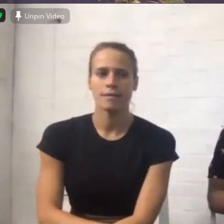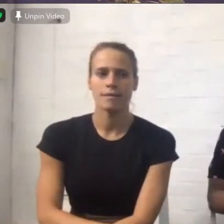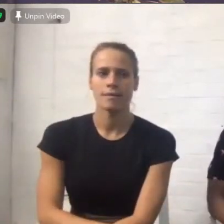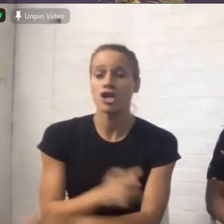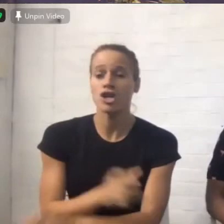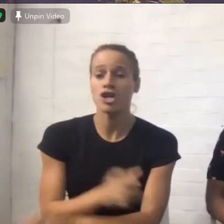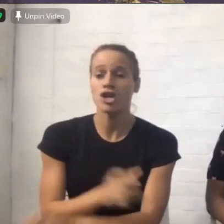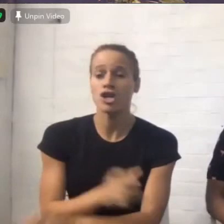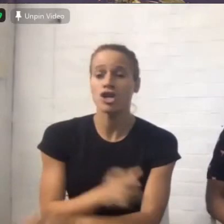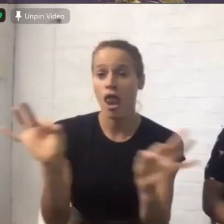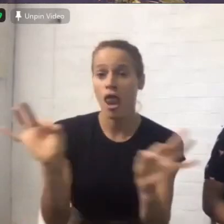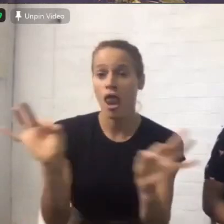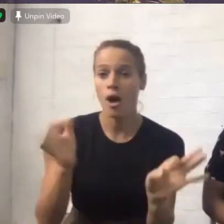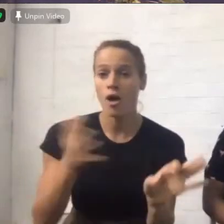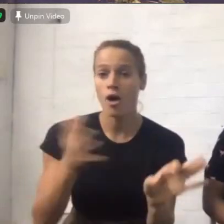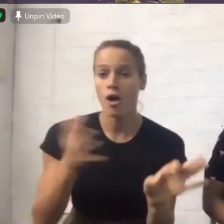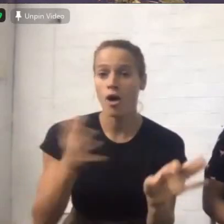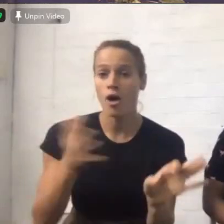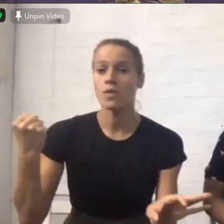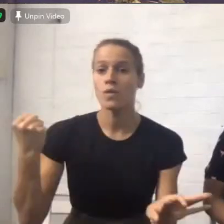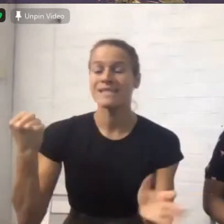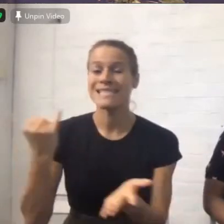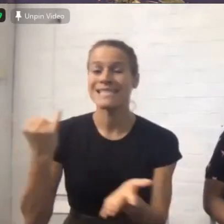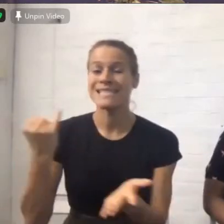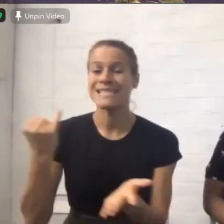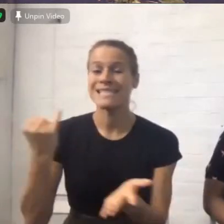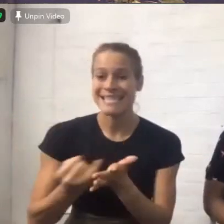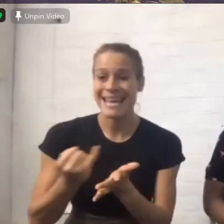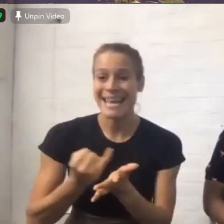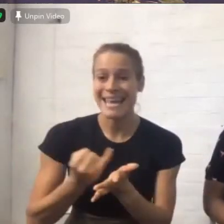shalom displaces the anxiety